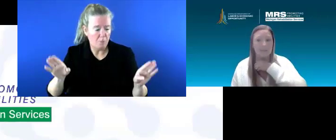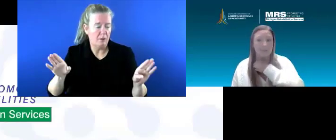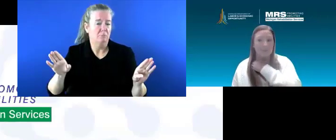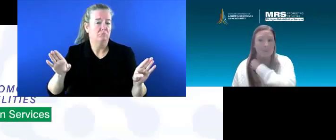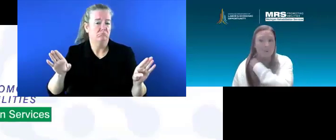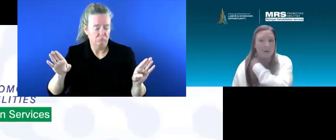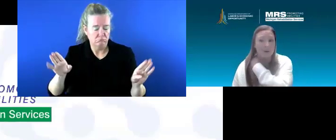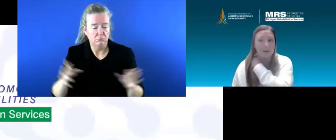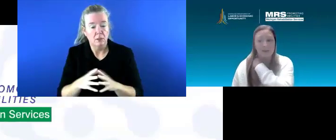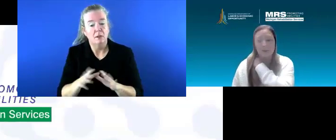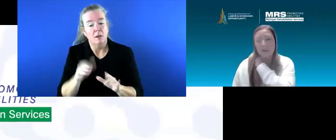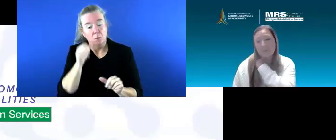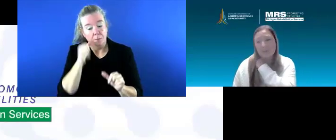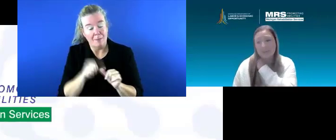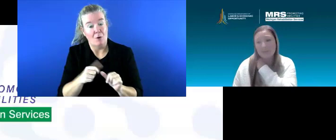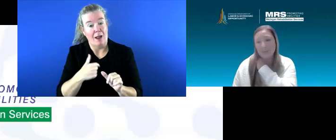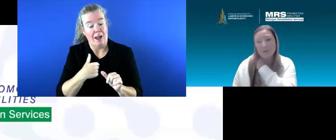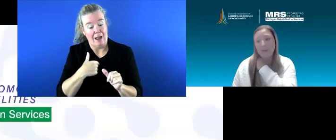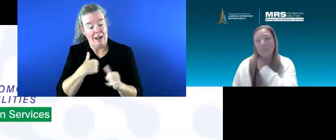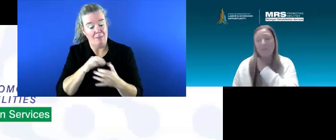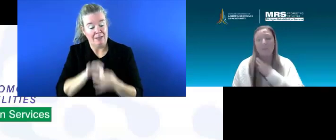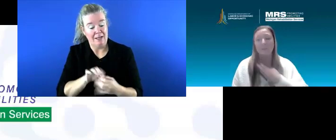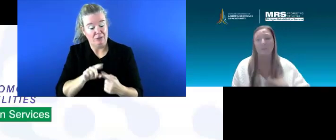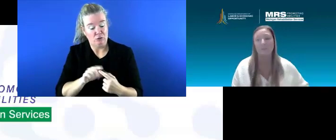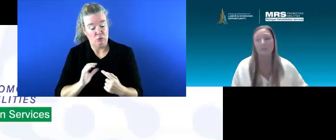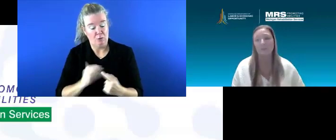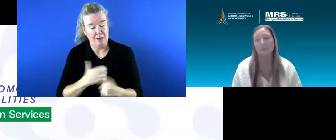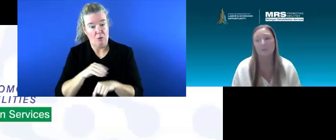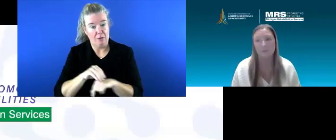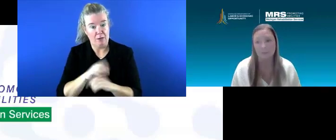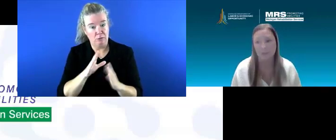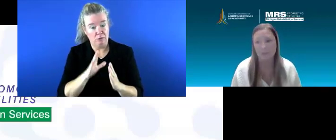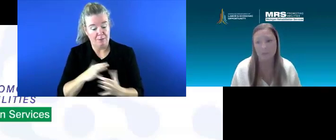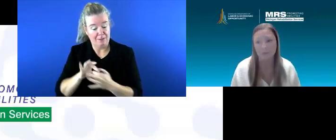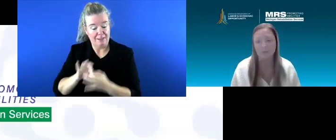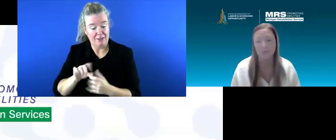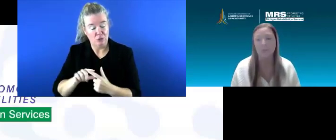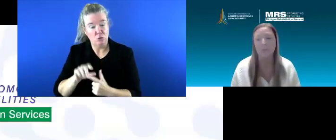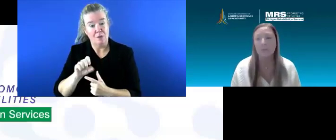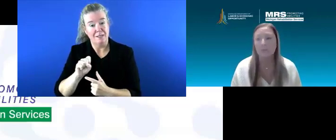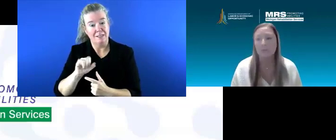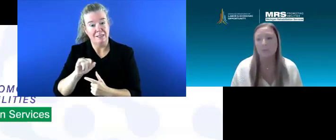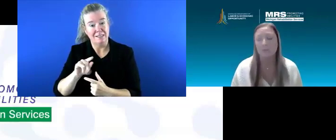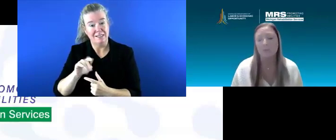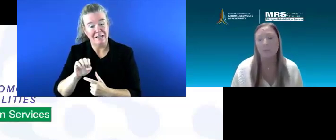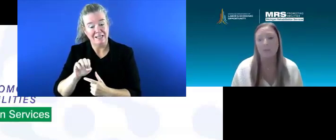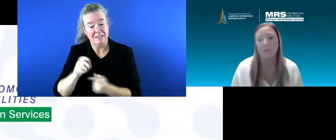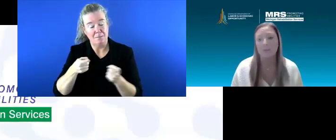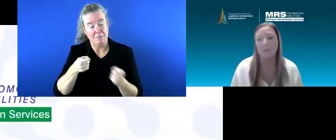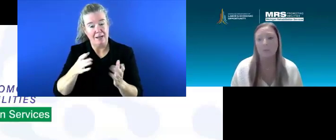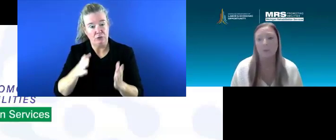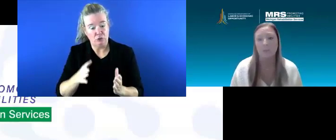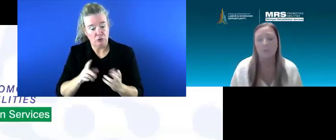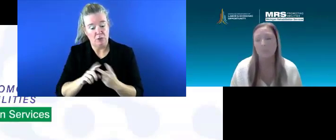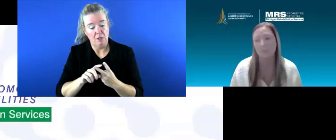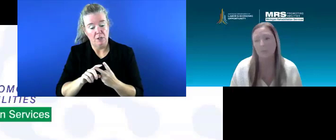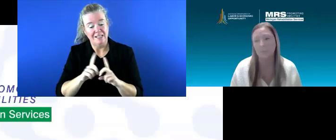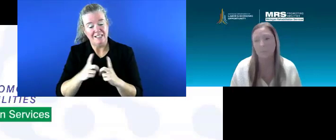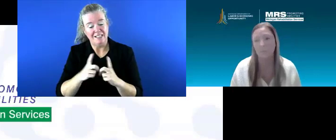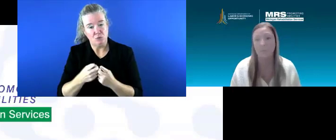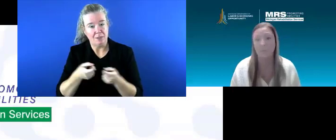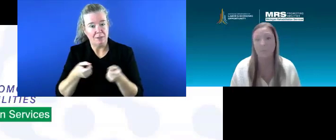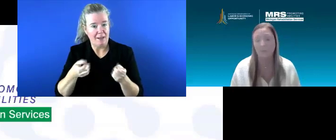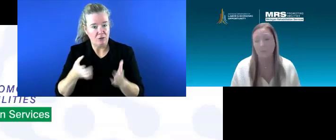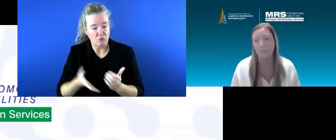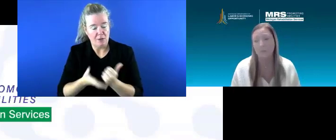I, again, remember I, you know, I'm connected to our counselors. I'm connected to our site managers and, and district managers to help, to